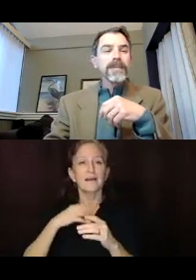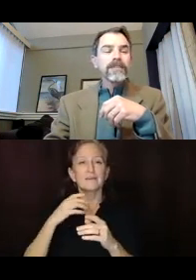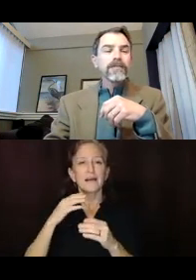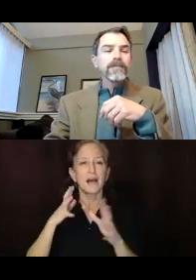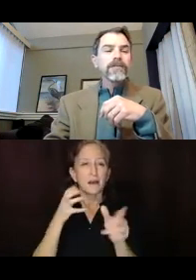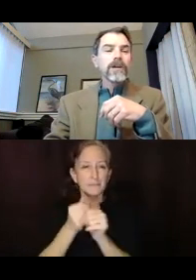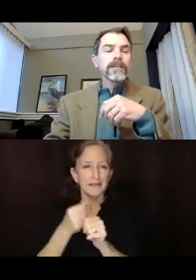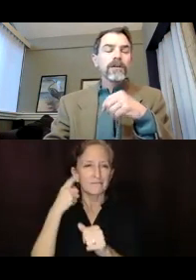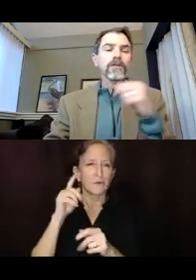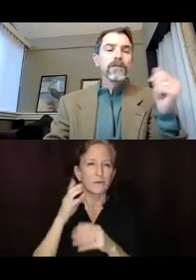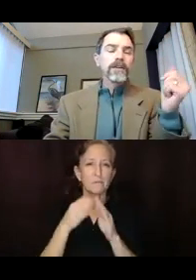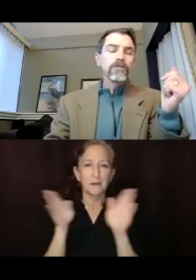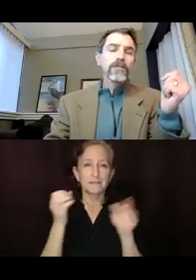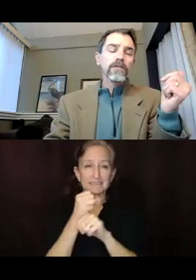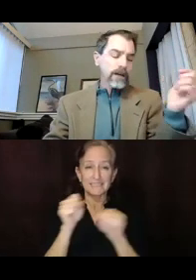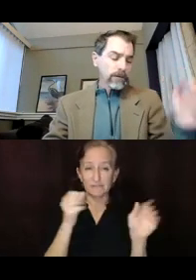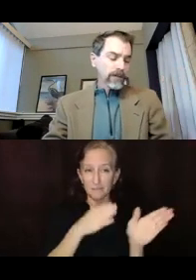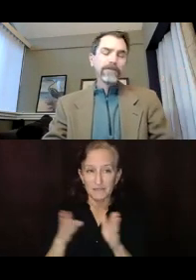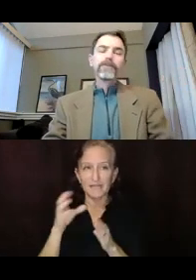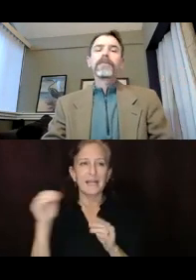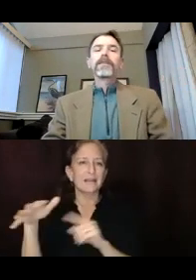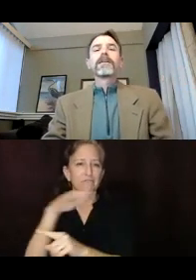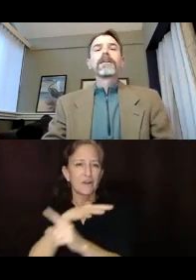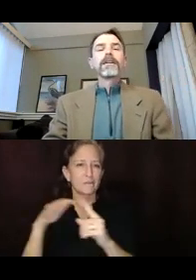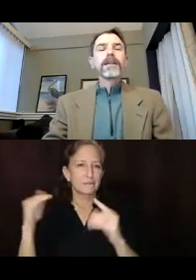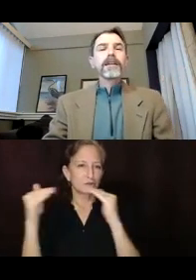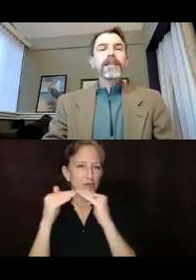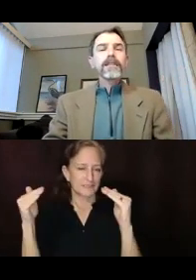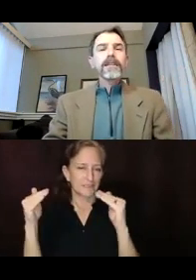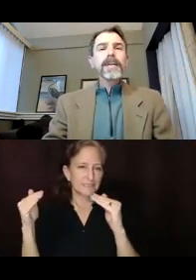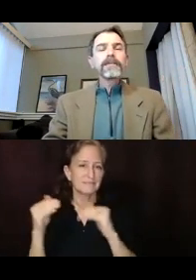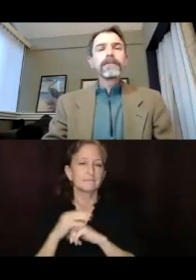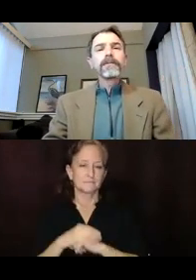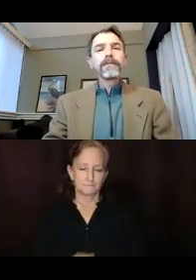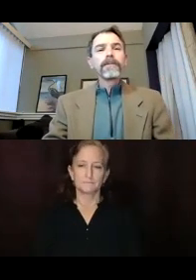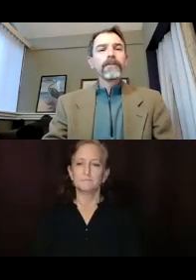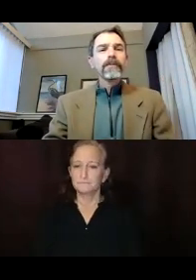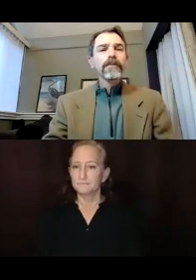updates to, uh, to an environmental justice framework. Next slide.